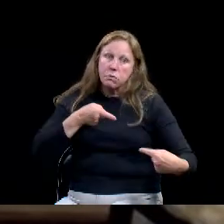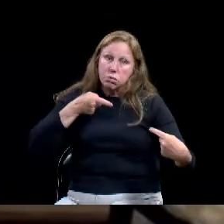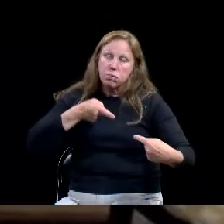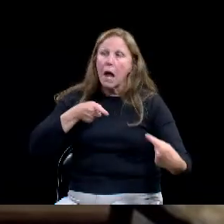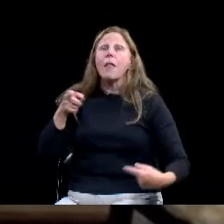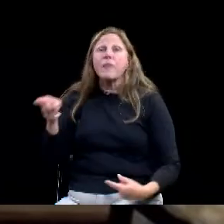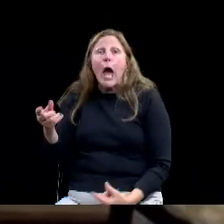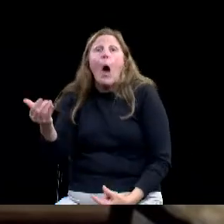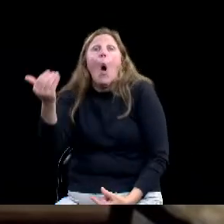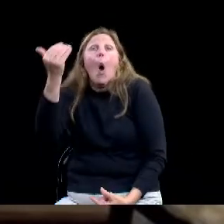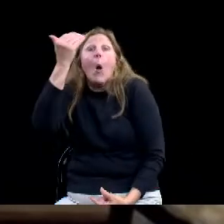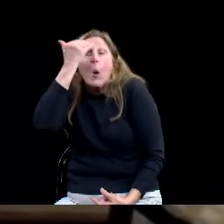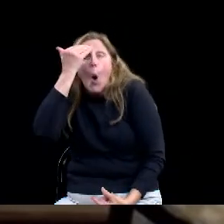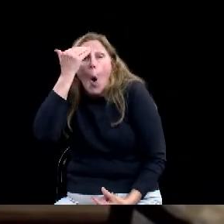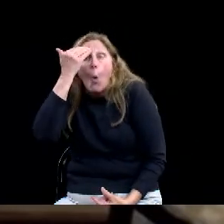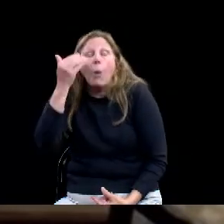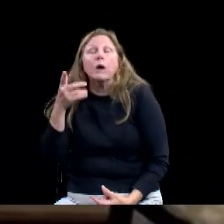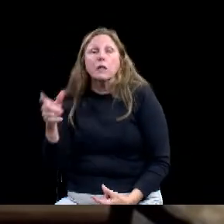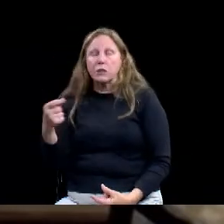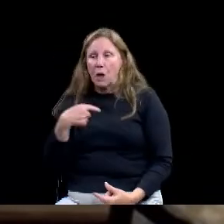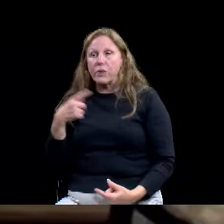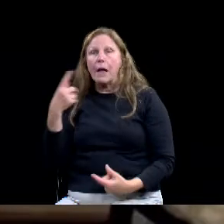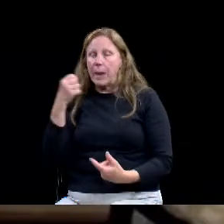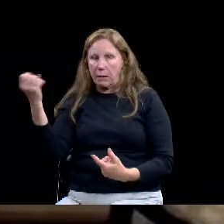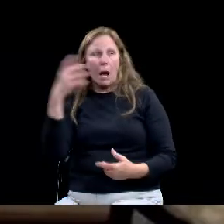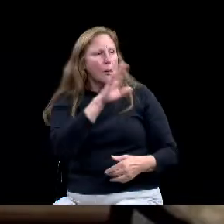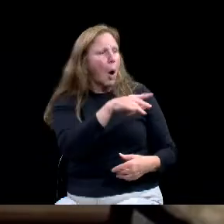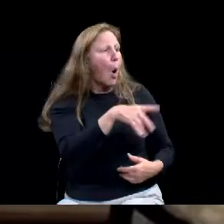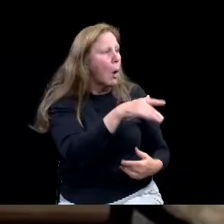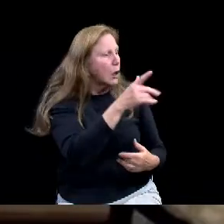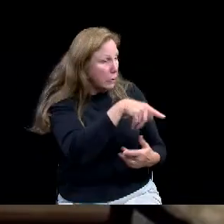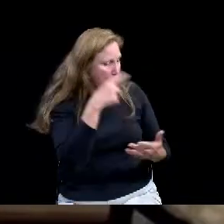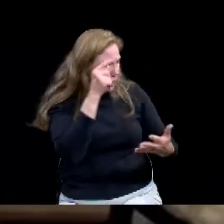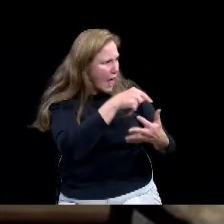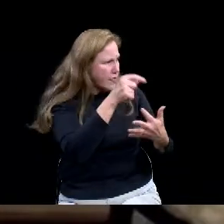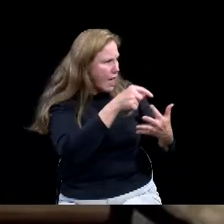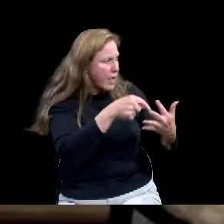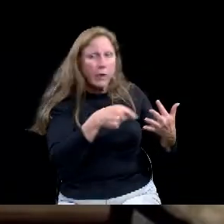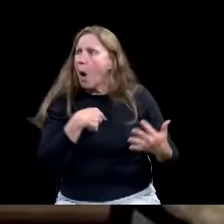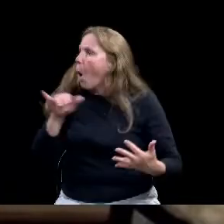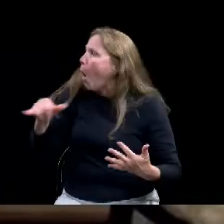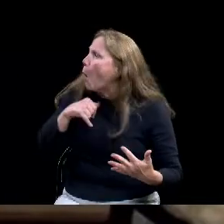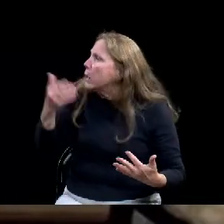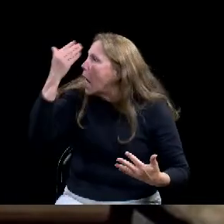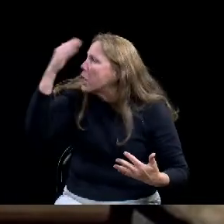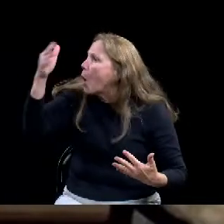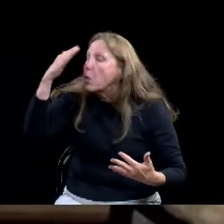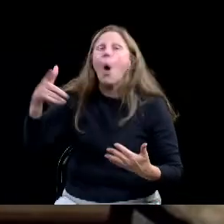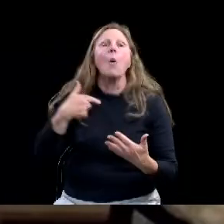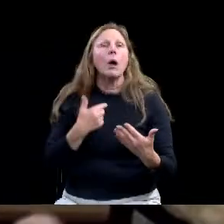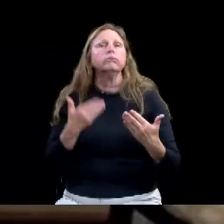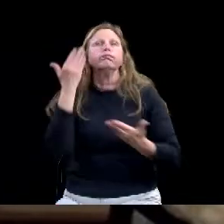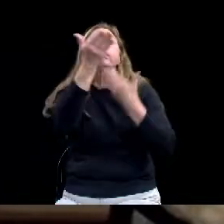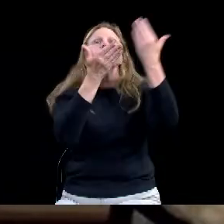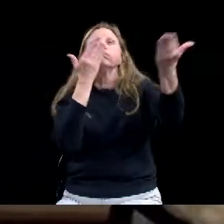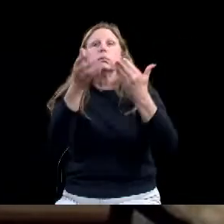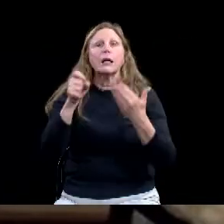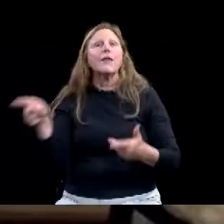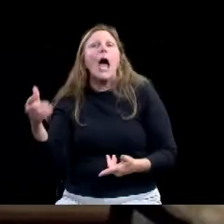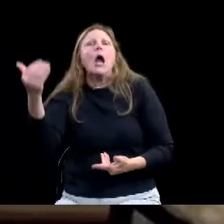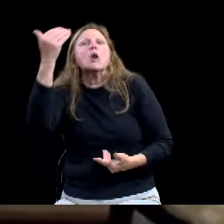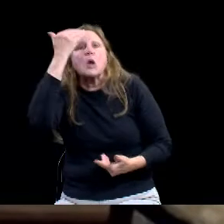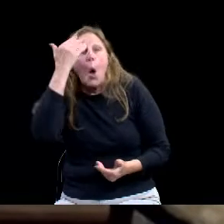of their familiarity with both the processes and the people at FEMA. And so it's, it's really to help us be,